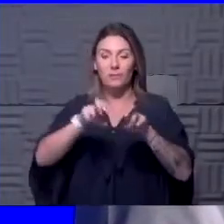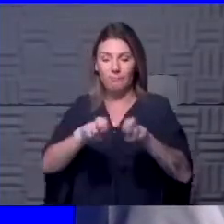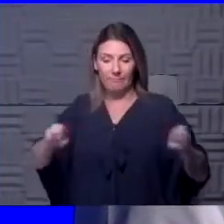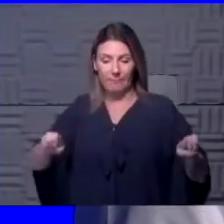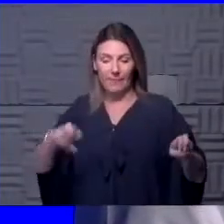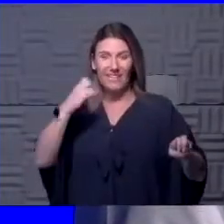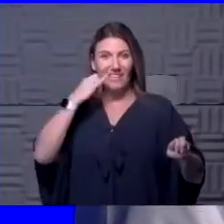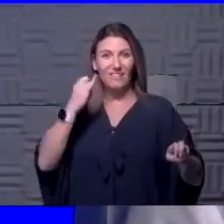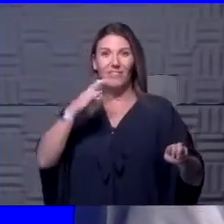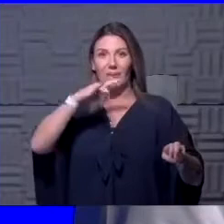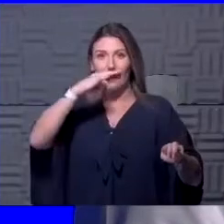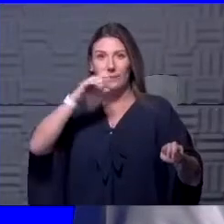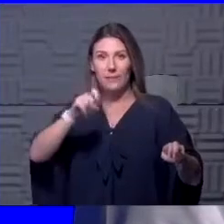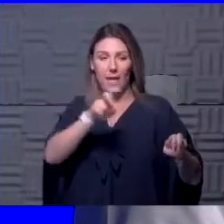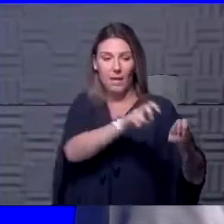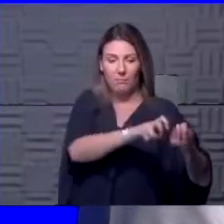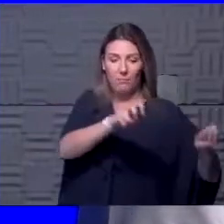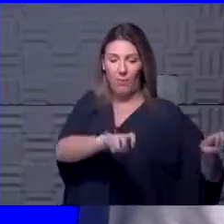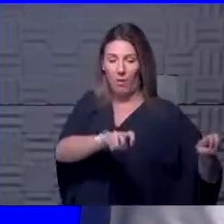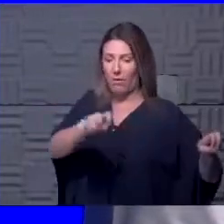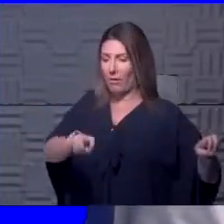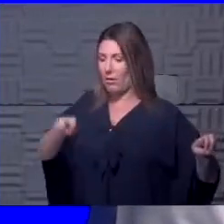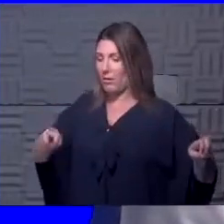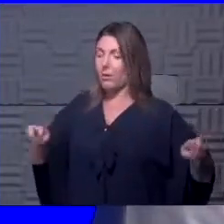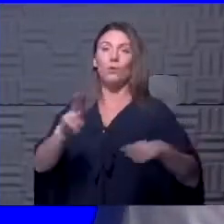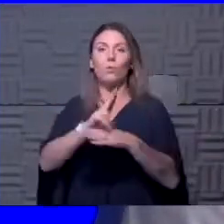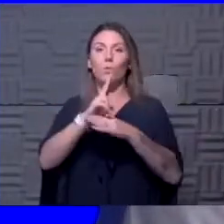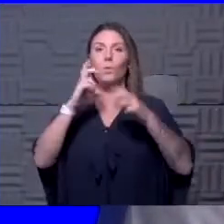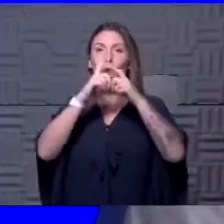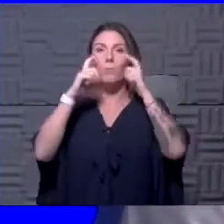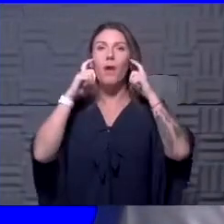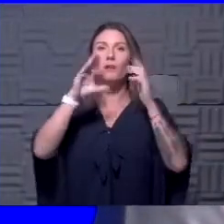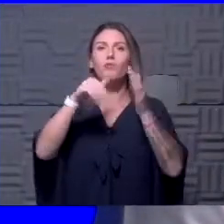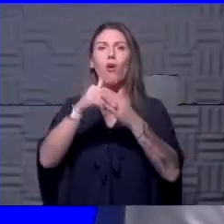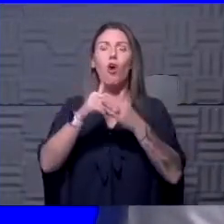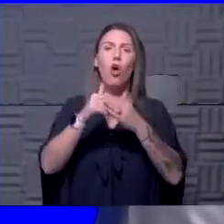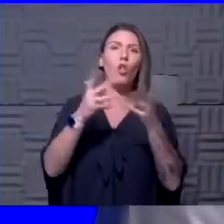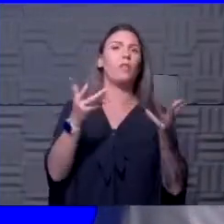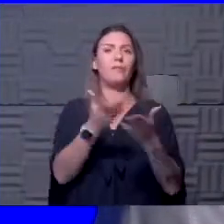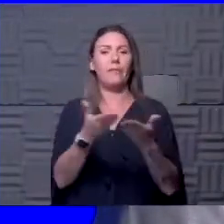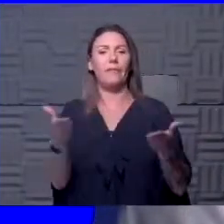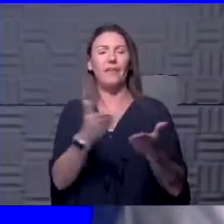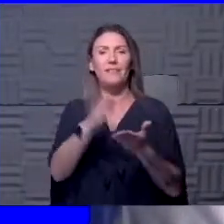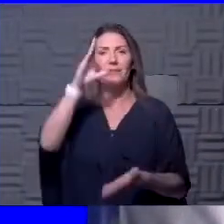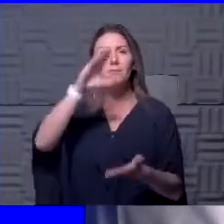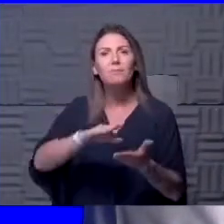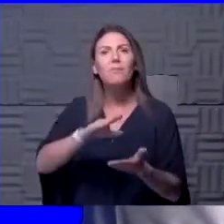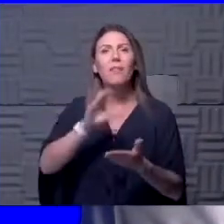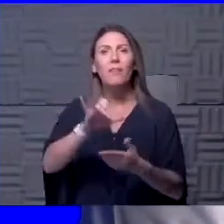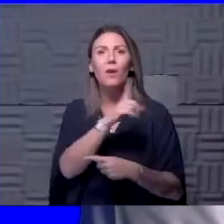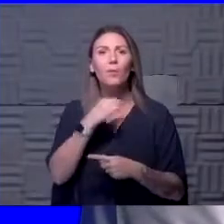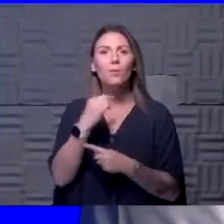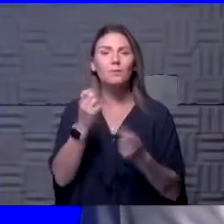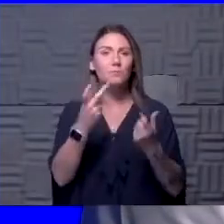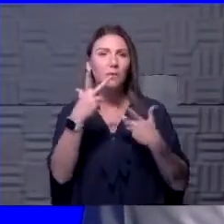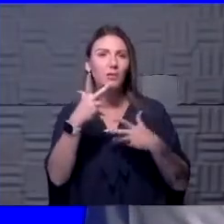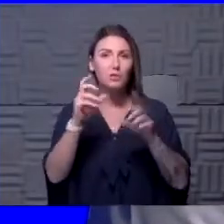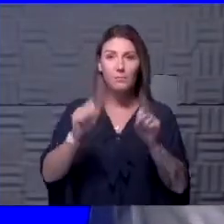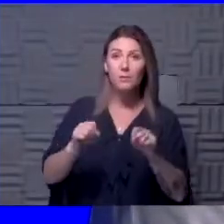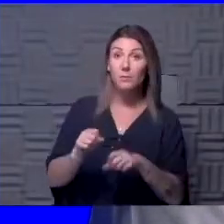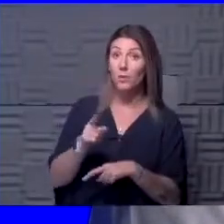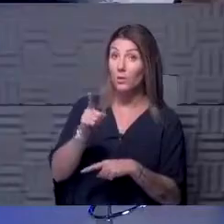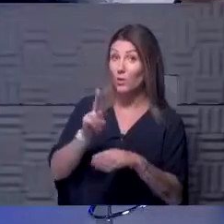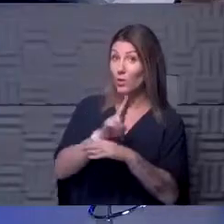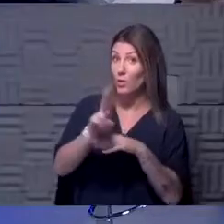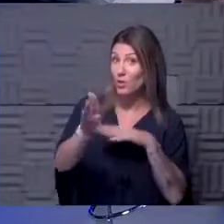get the kids spread out further, wearing masks, doing all those little things to overall try and mitigate the risk as much as possible. Are you using